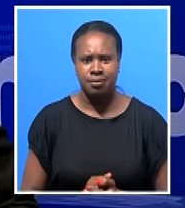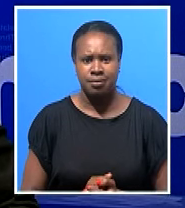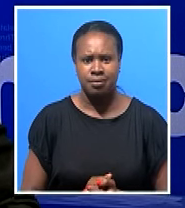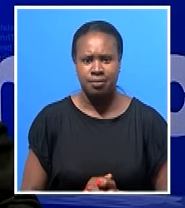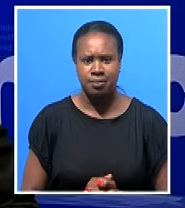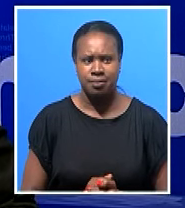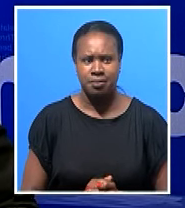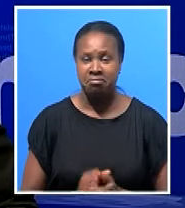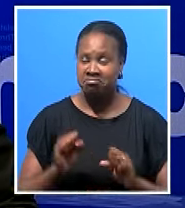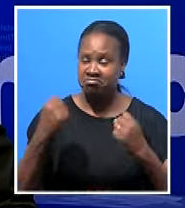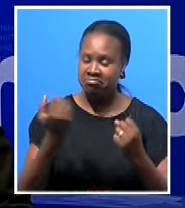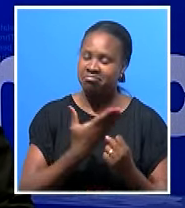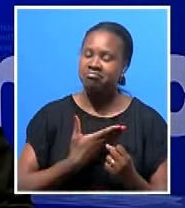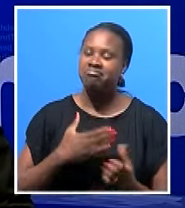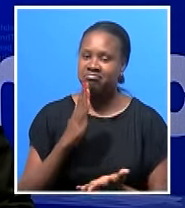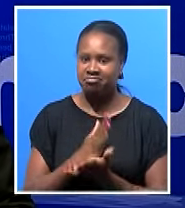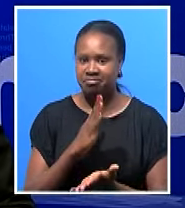Very powerful woman indeed. And crime-related men...